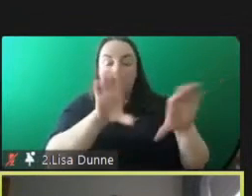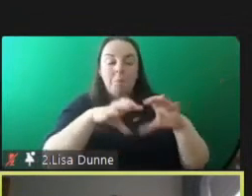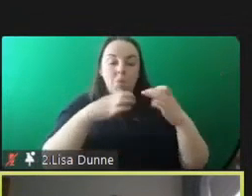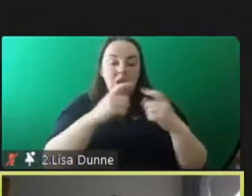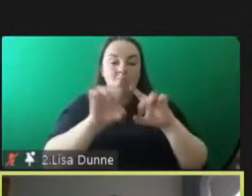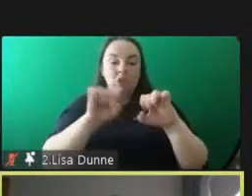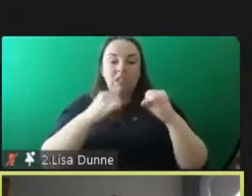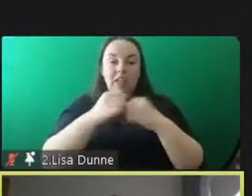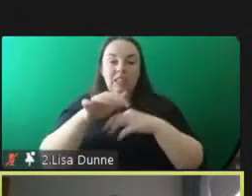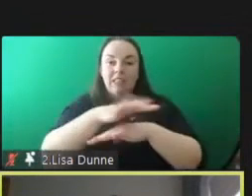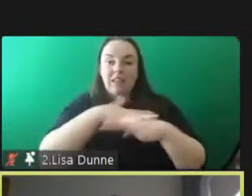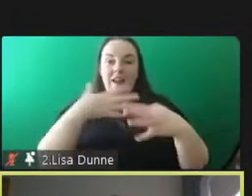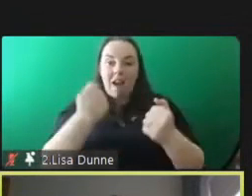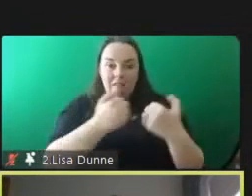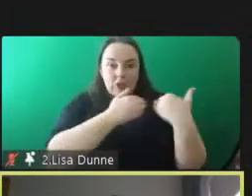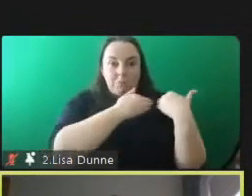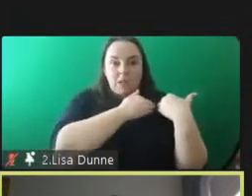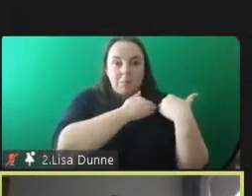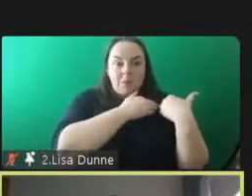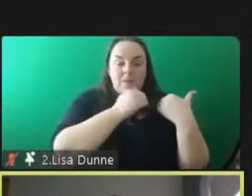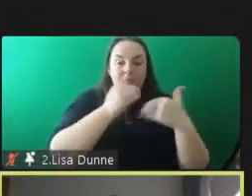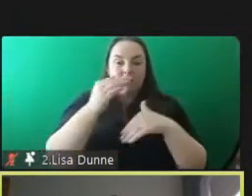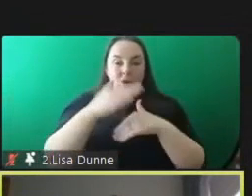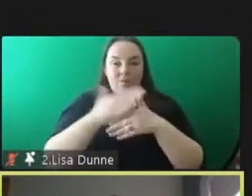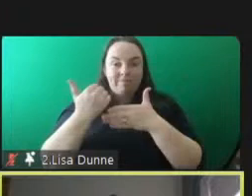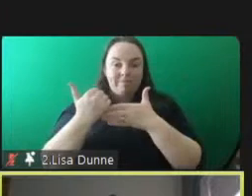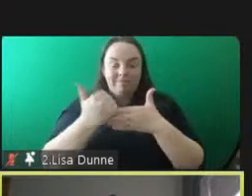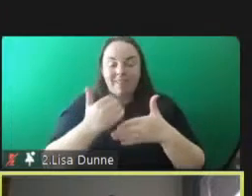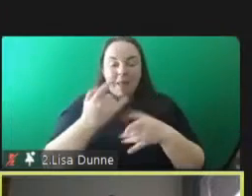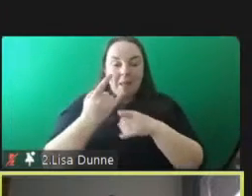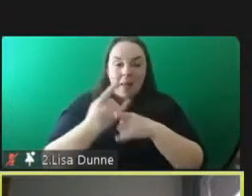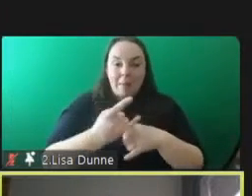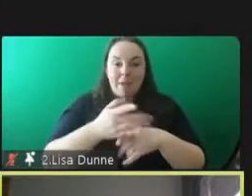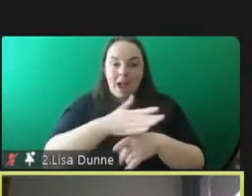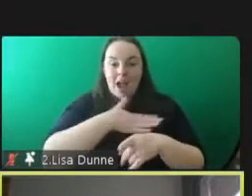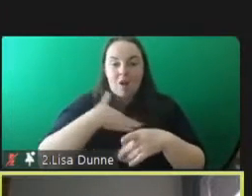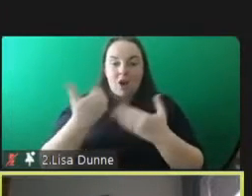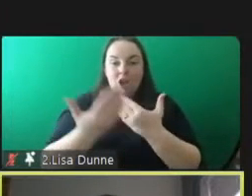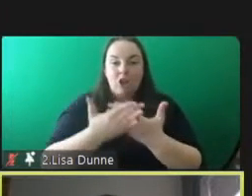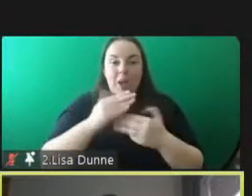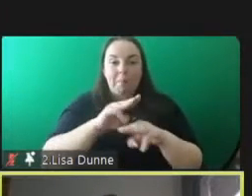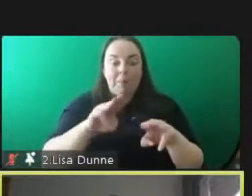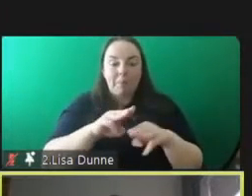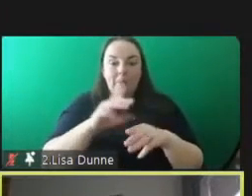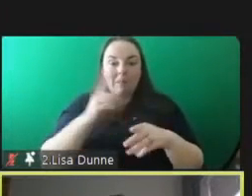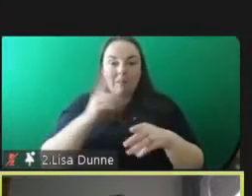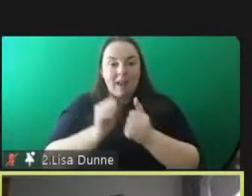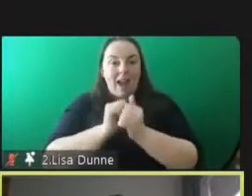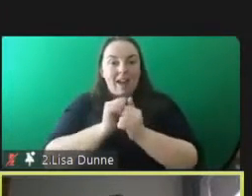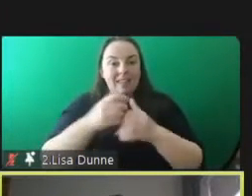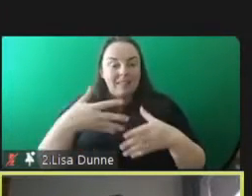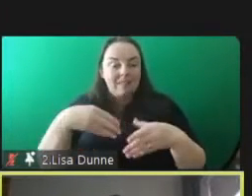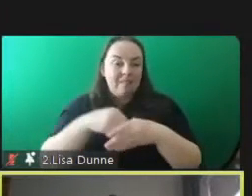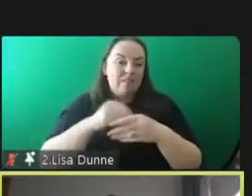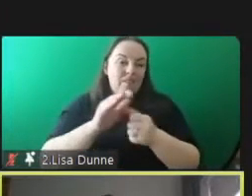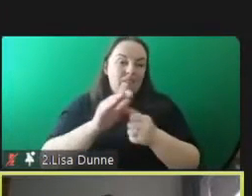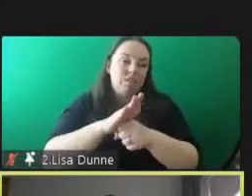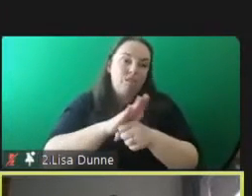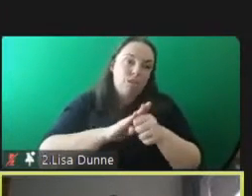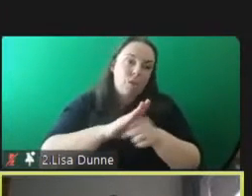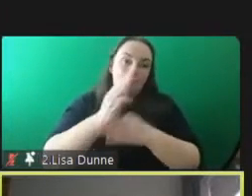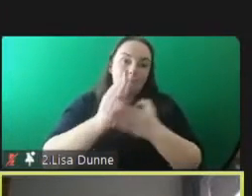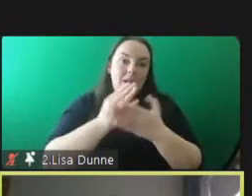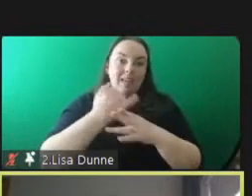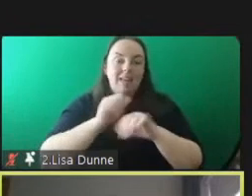whole have a role and responsibility um in helping our young people to play an active part and a full part in their community and in